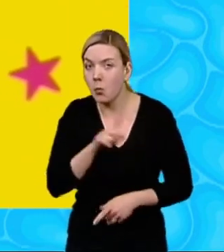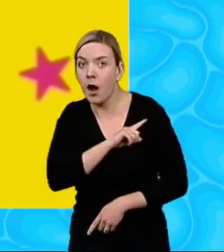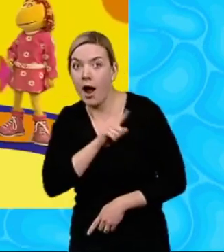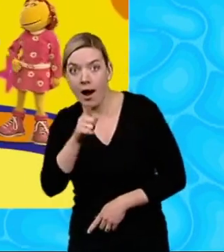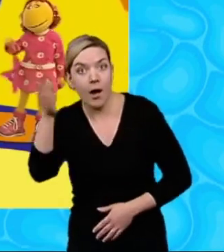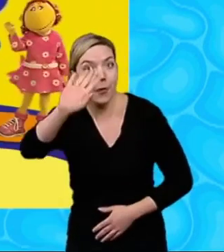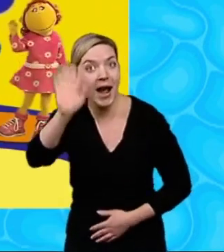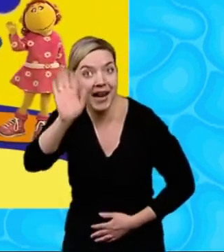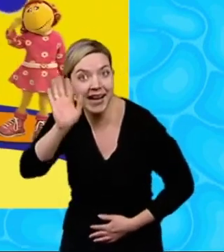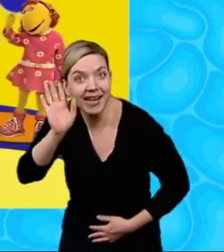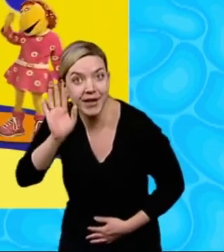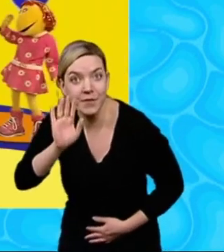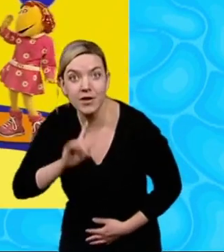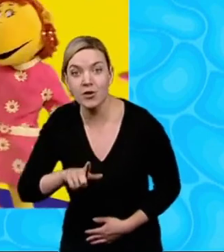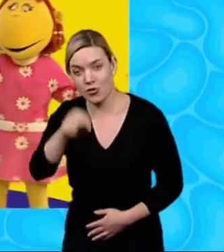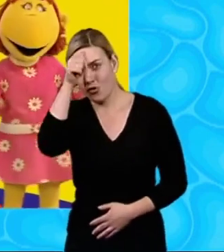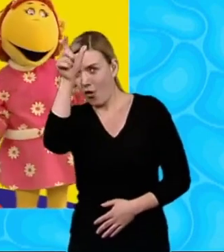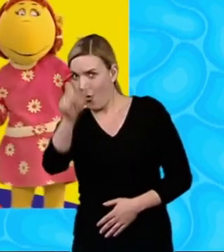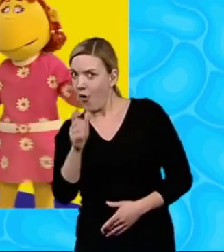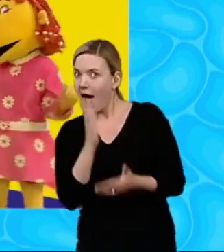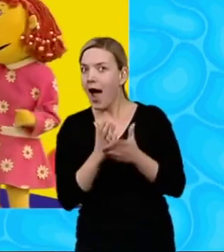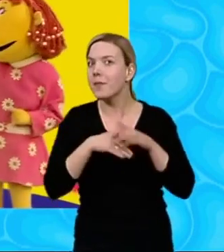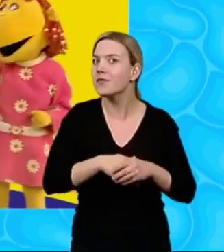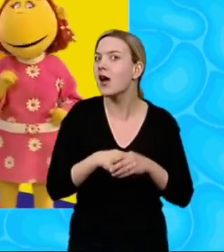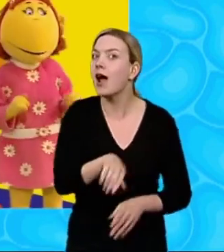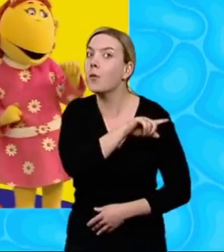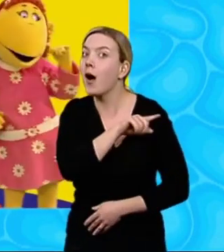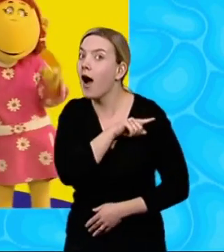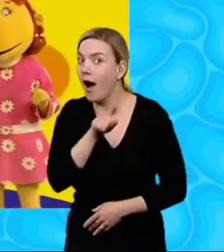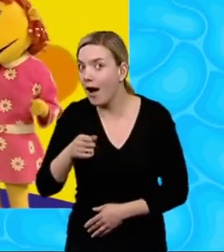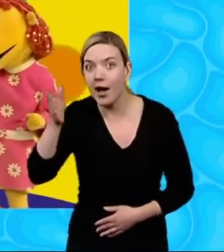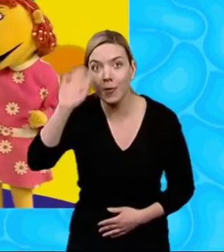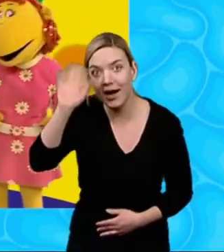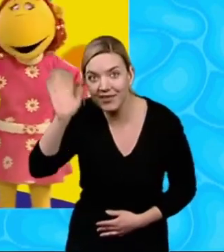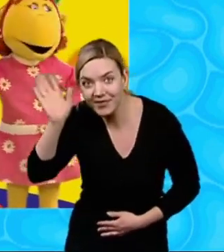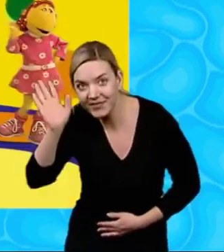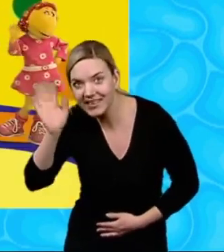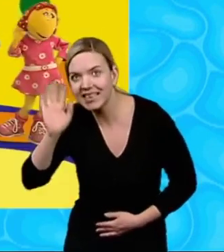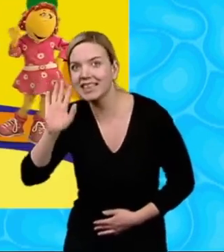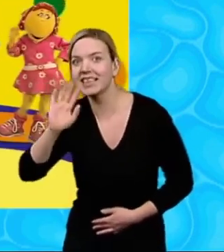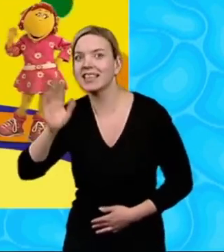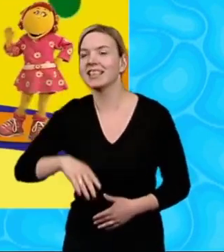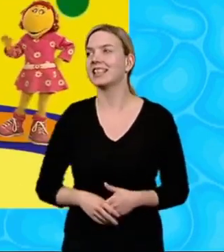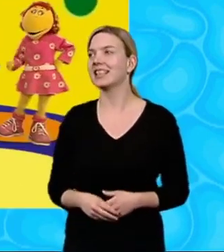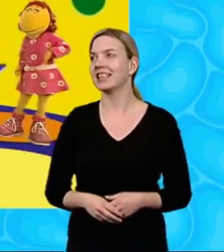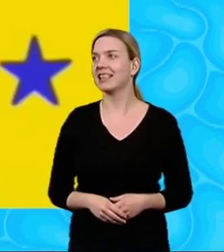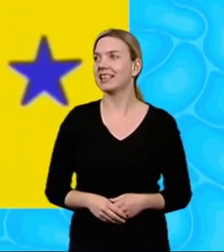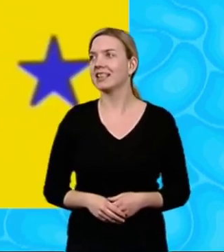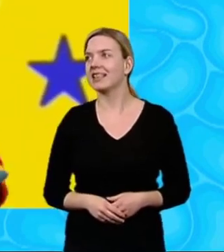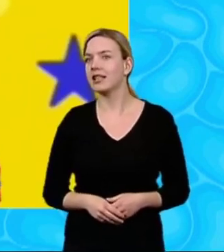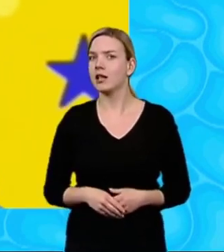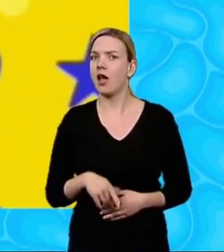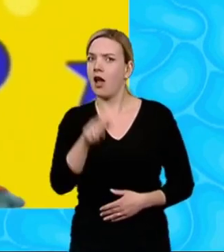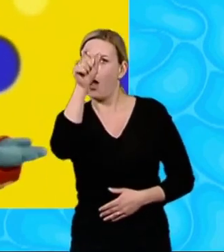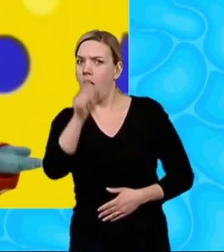you. Woo! You know you have a friend when they wait to you. Hello! They'll